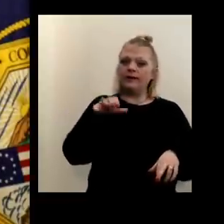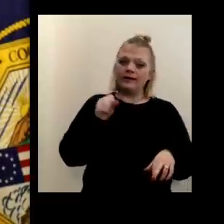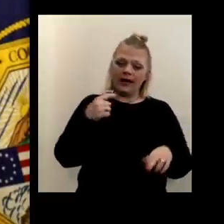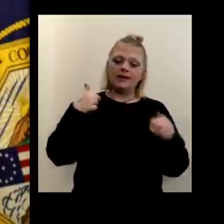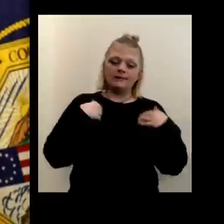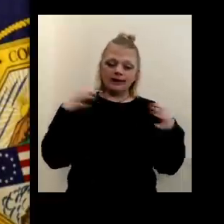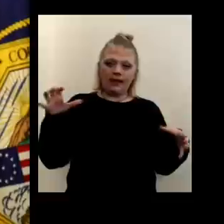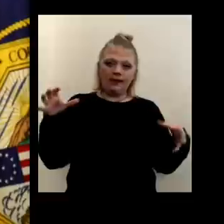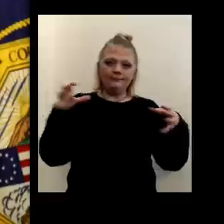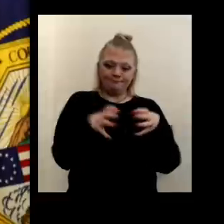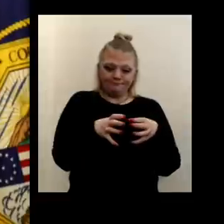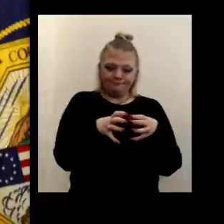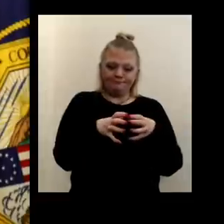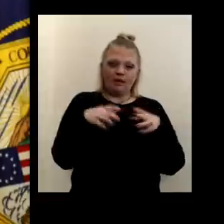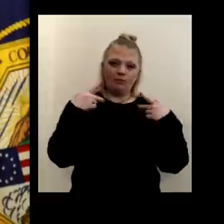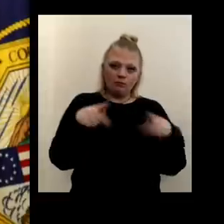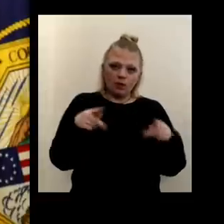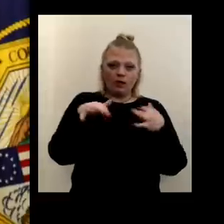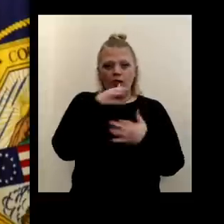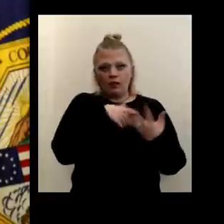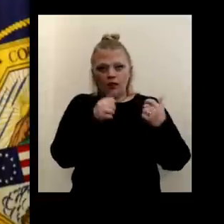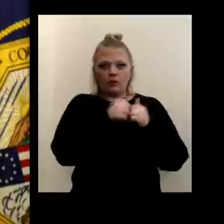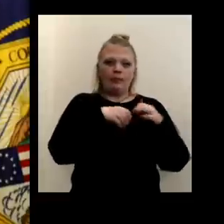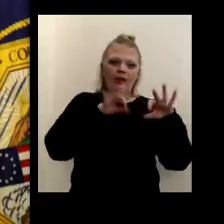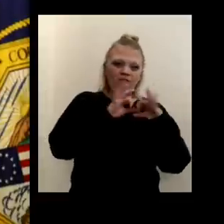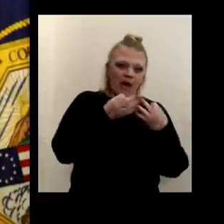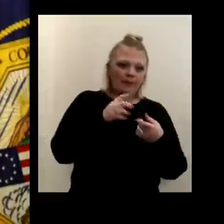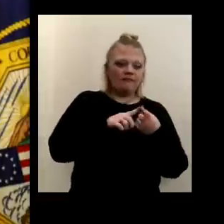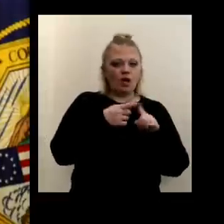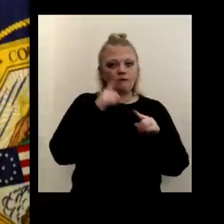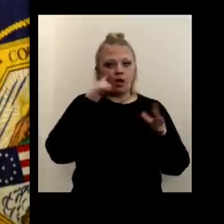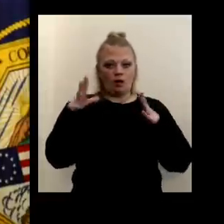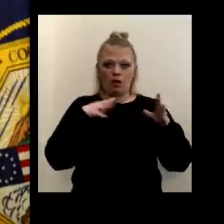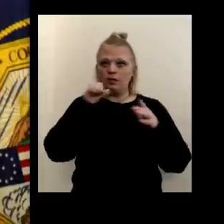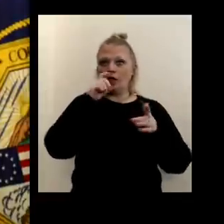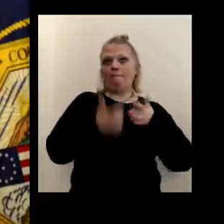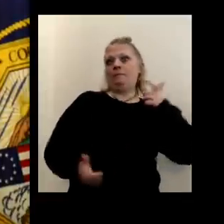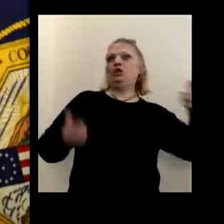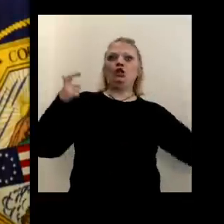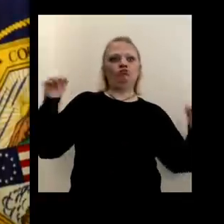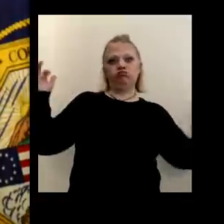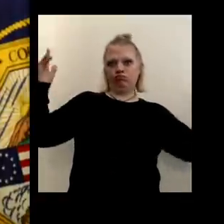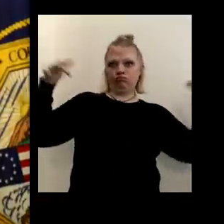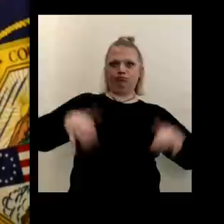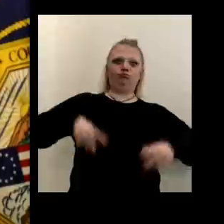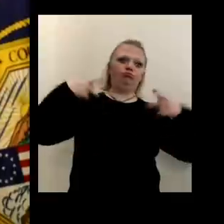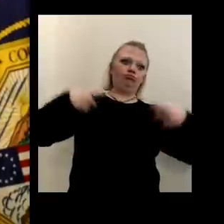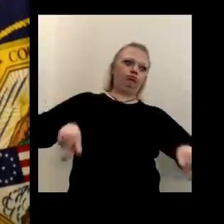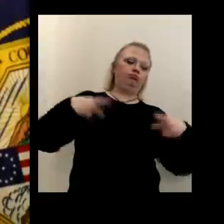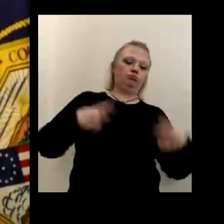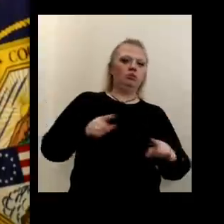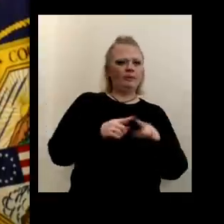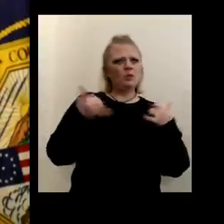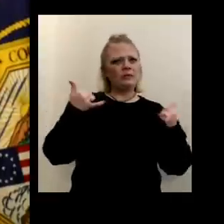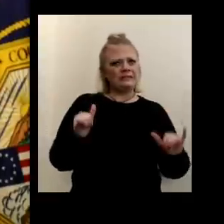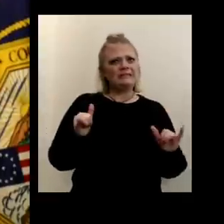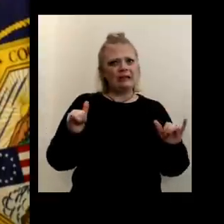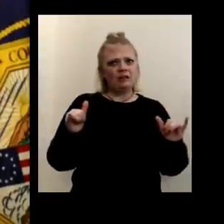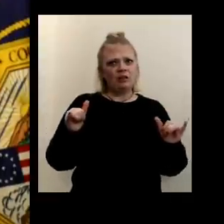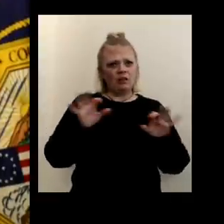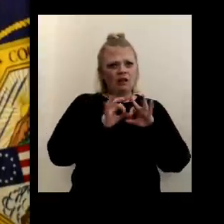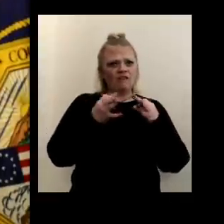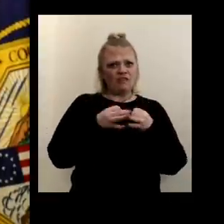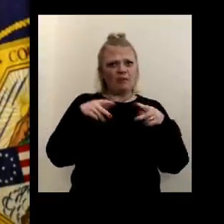with family and friends for the holidays. And they, um, although they weren't huge gatherings, um, they were still, you gatherings, you know, family